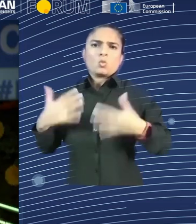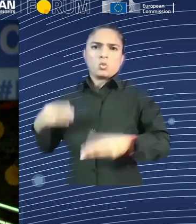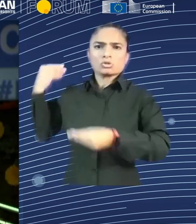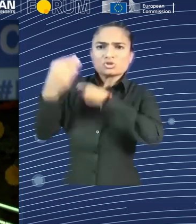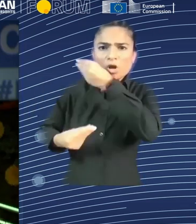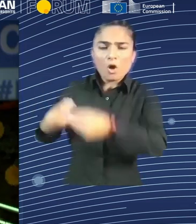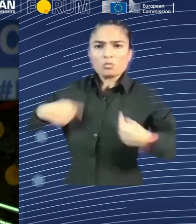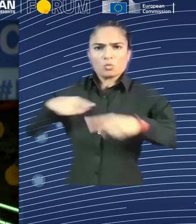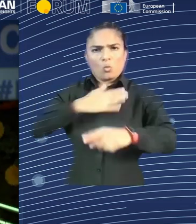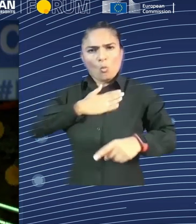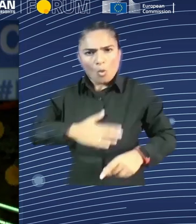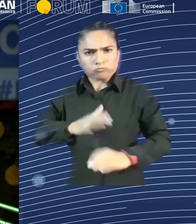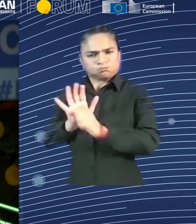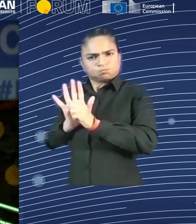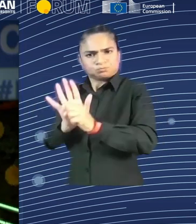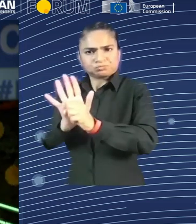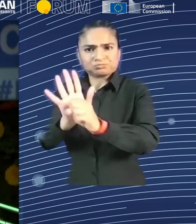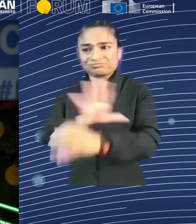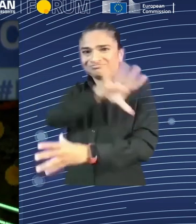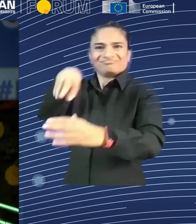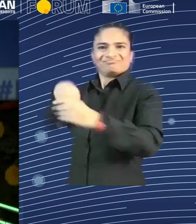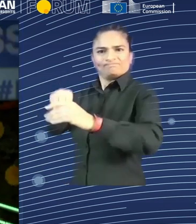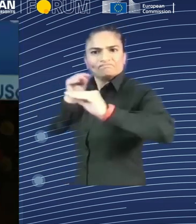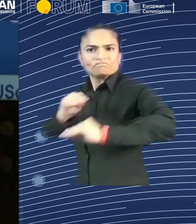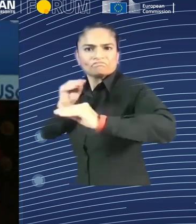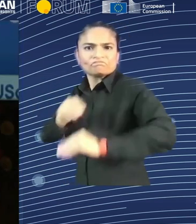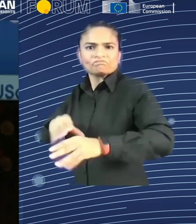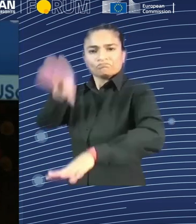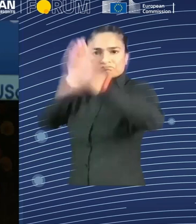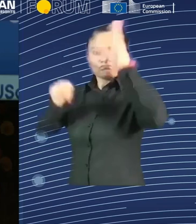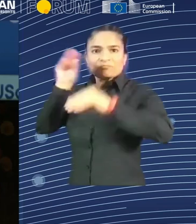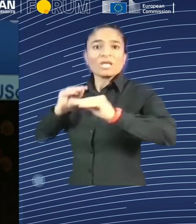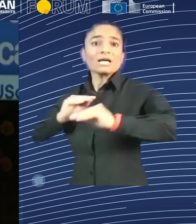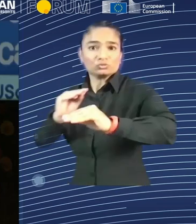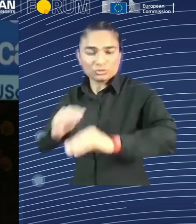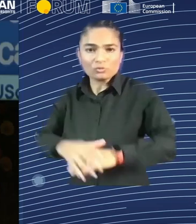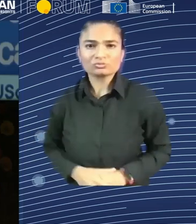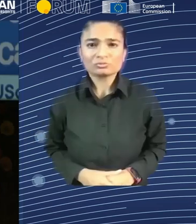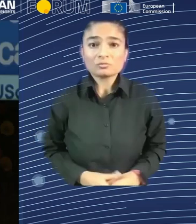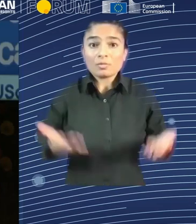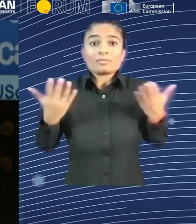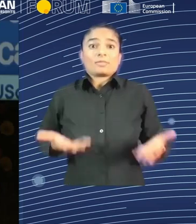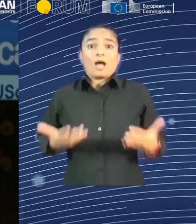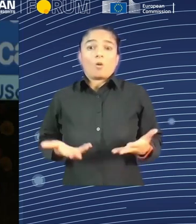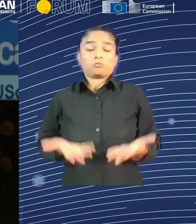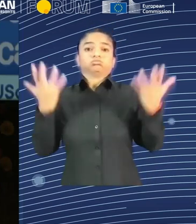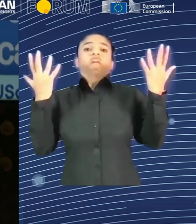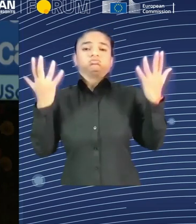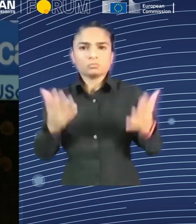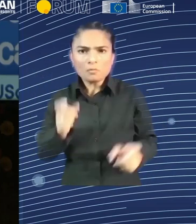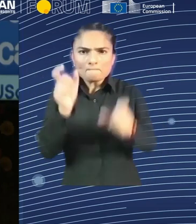classes and degrees. Because that's where we talk about human values,